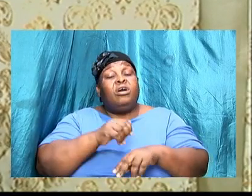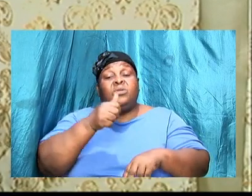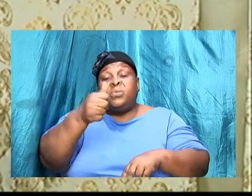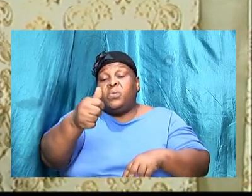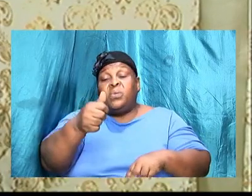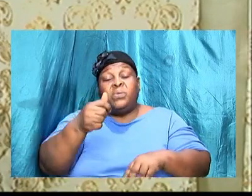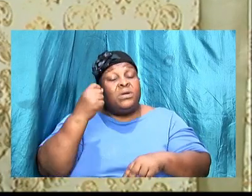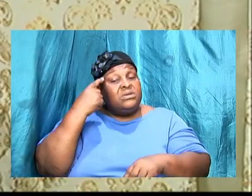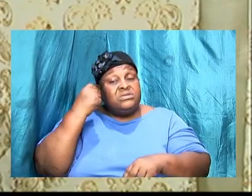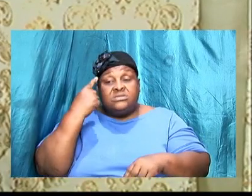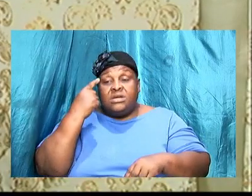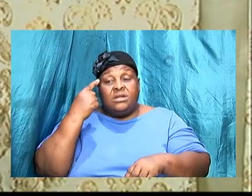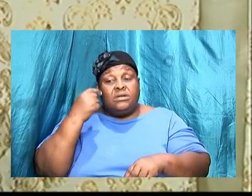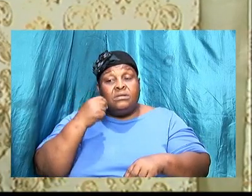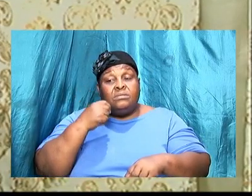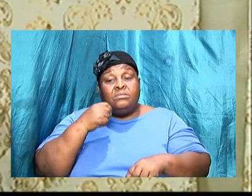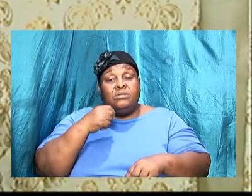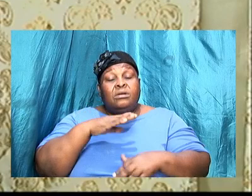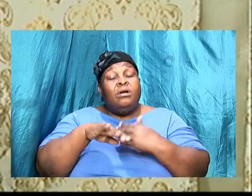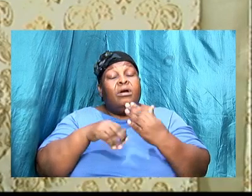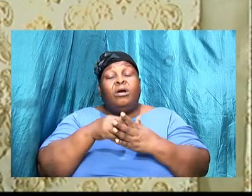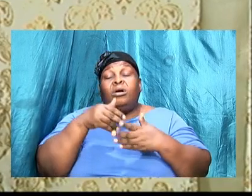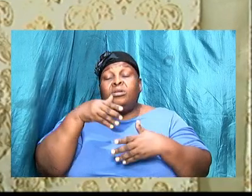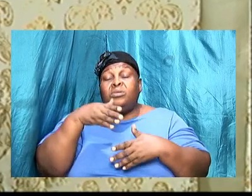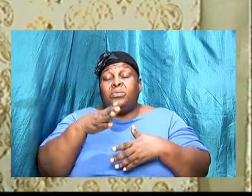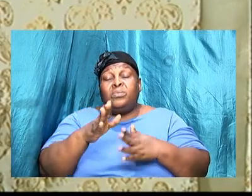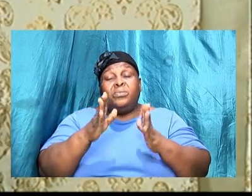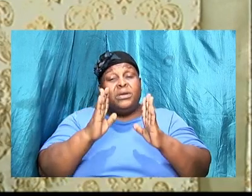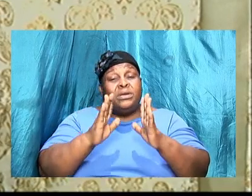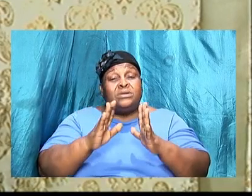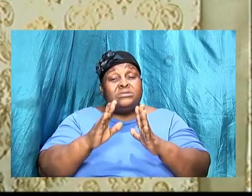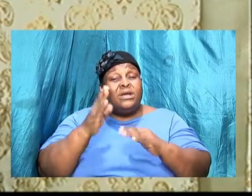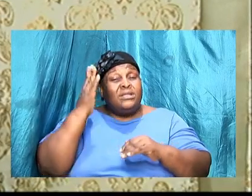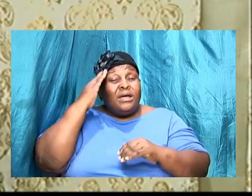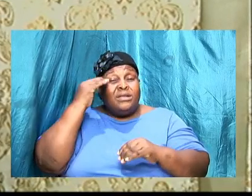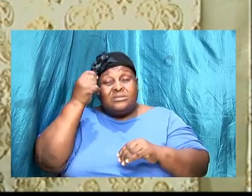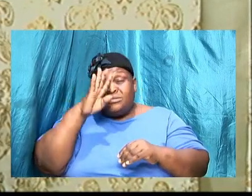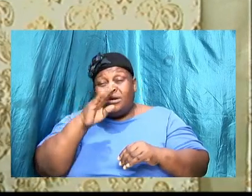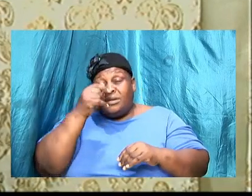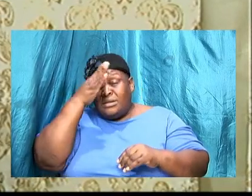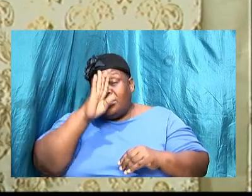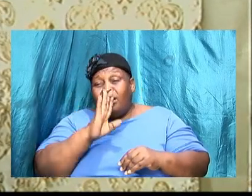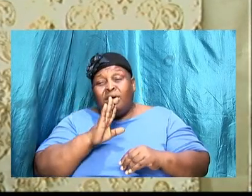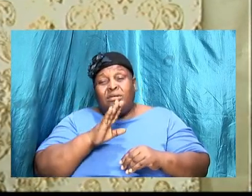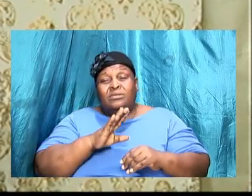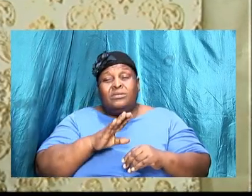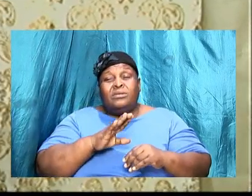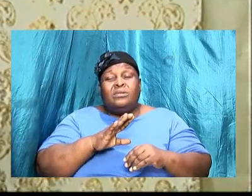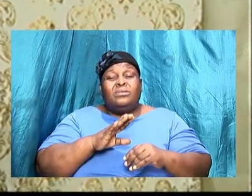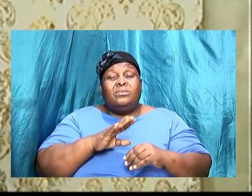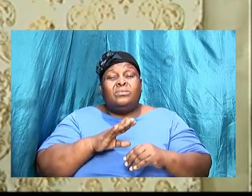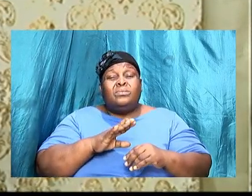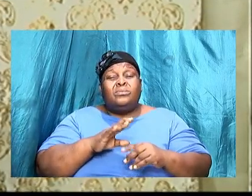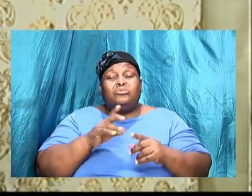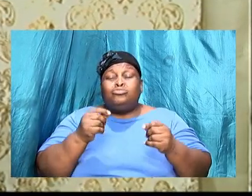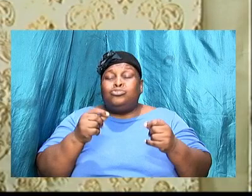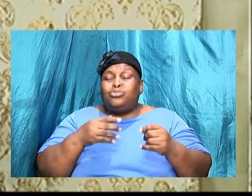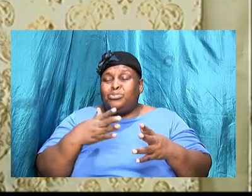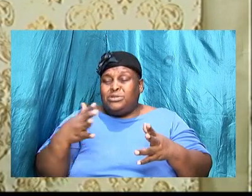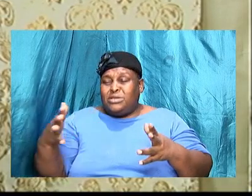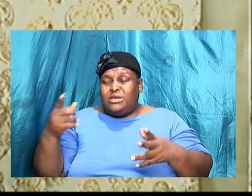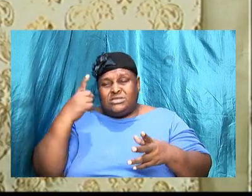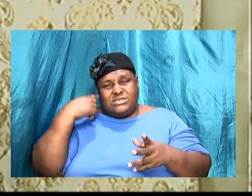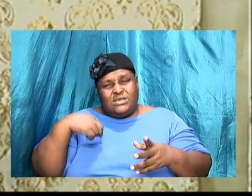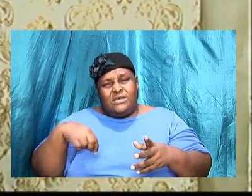your ways acknowledge him and he will direct he will open the doors like I've been saying and he will close the door